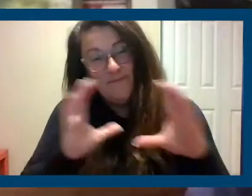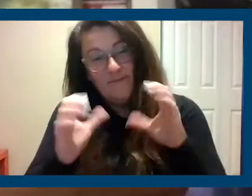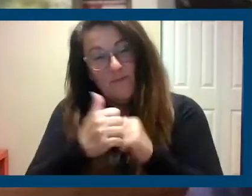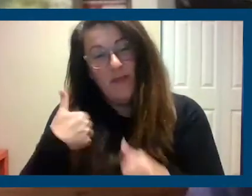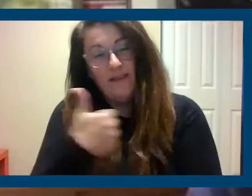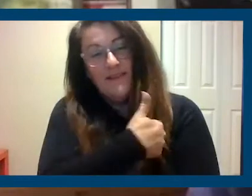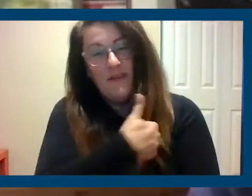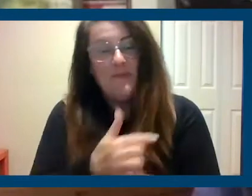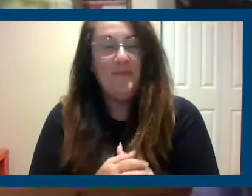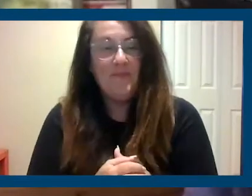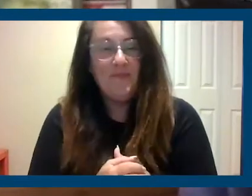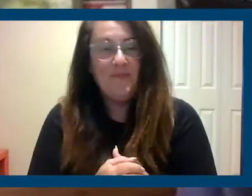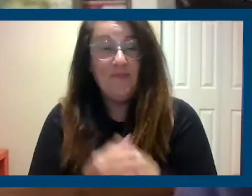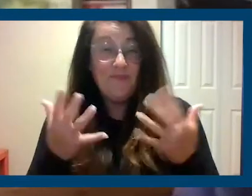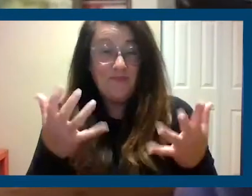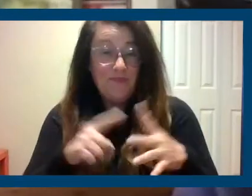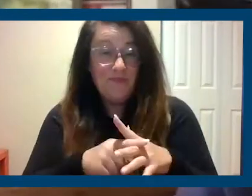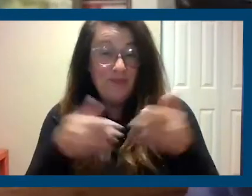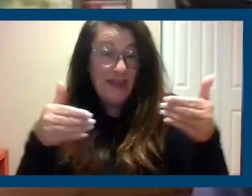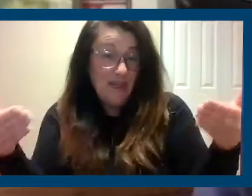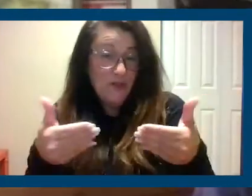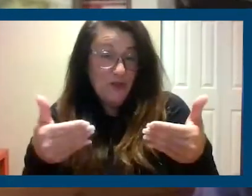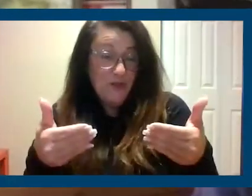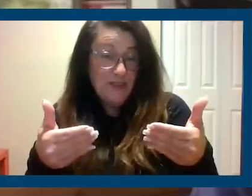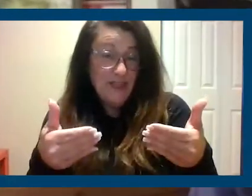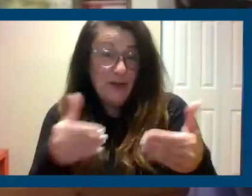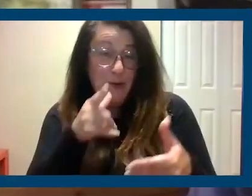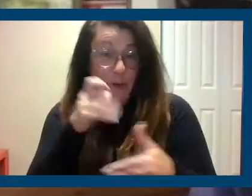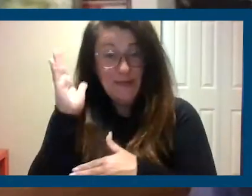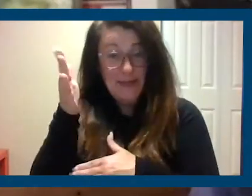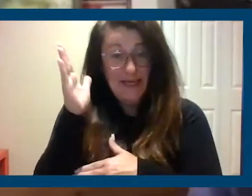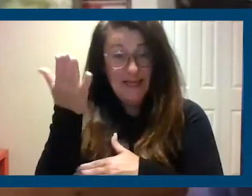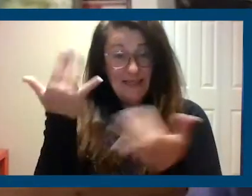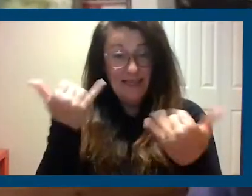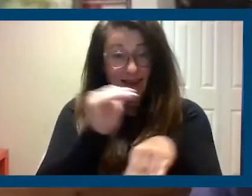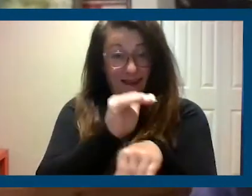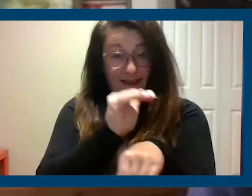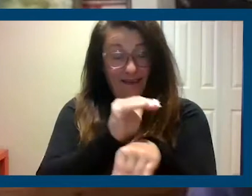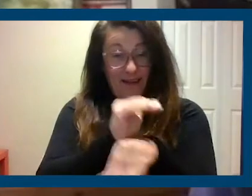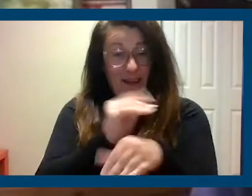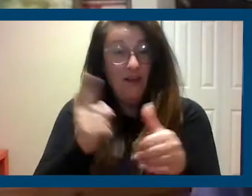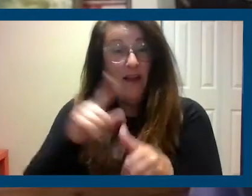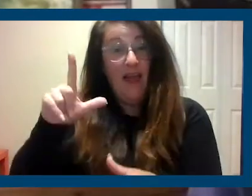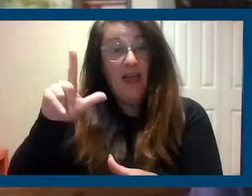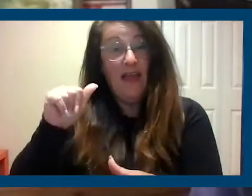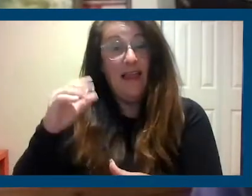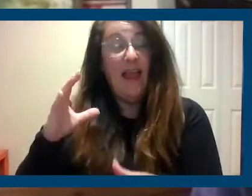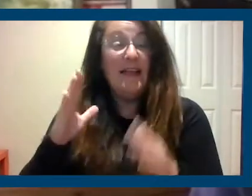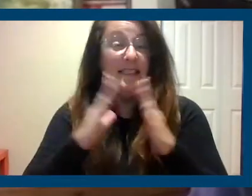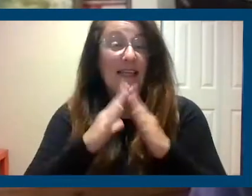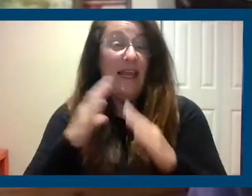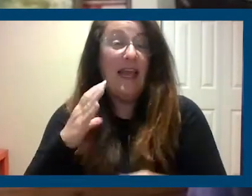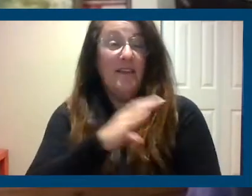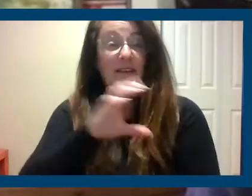I want to begin just by introducing our speakers this evening. First is LA City Council member David